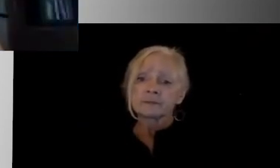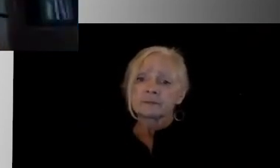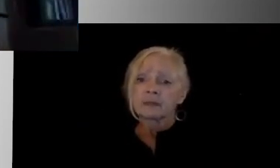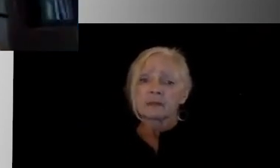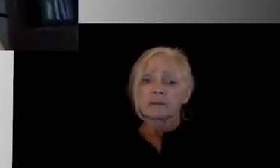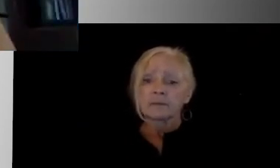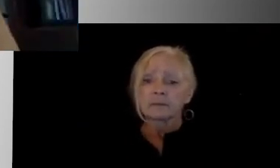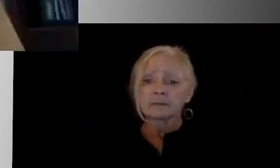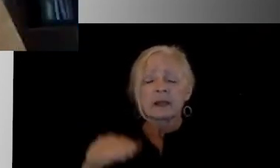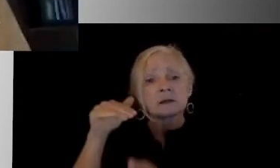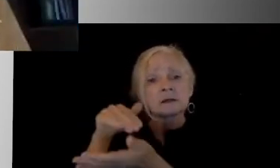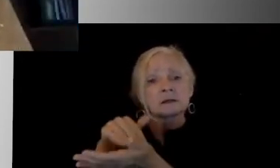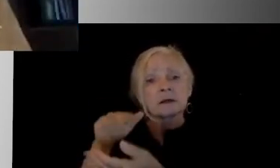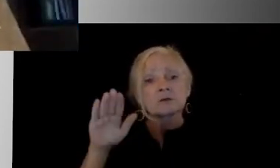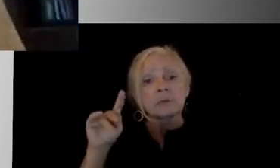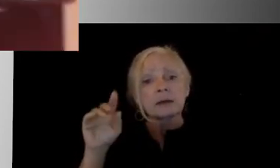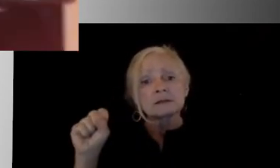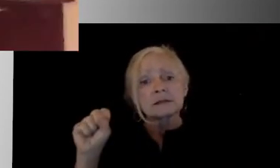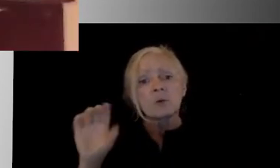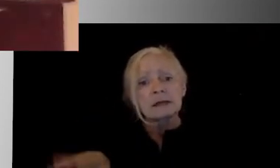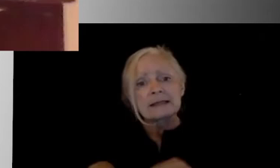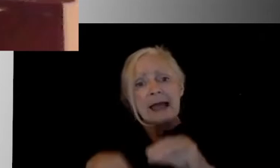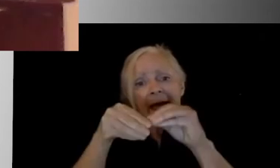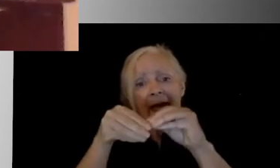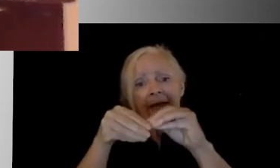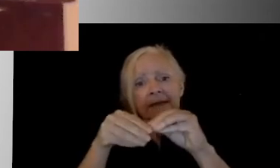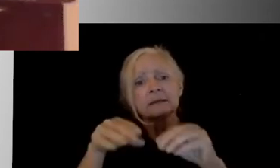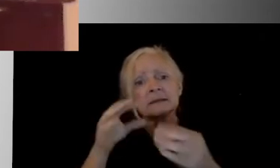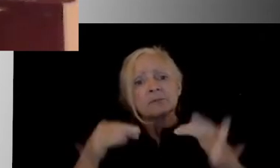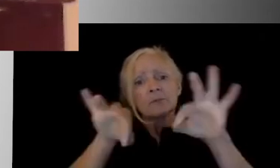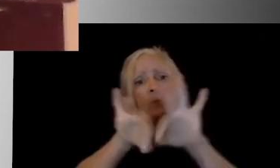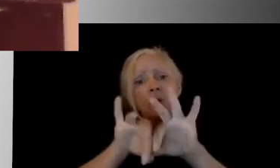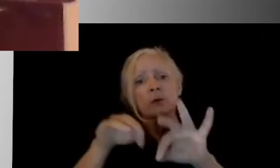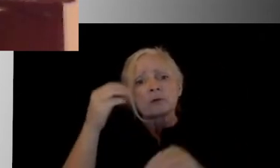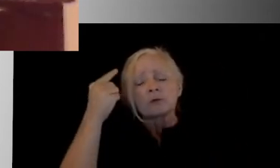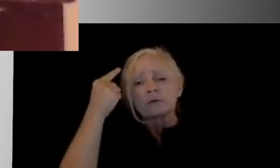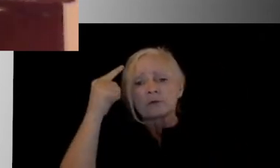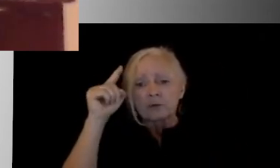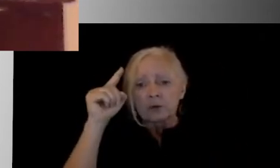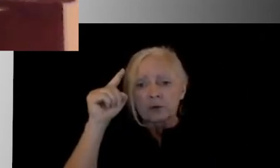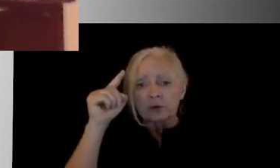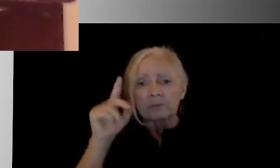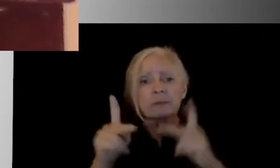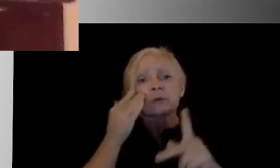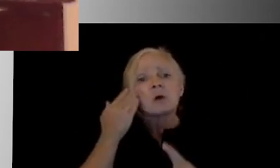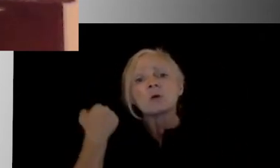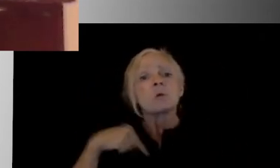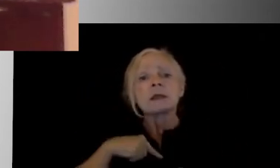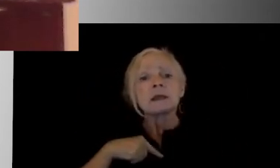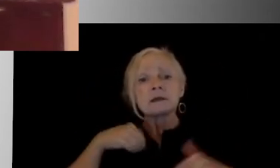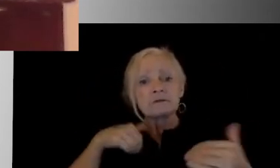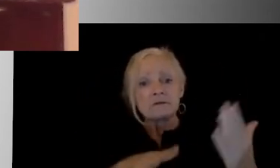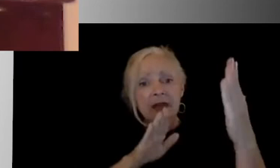Eric, I just, if I could, I would just piggyback off of that. I think it's important, too, for our publics to know that we deal with childhood trauma all the time.